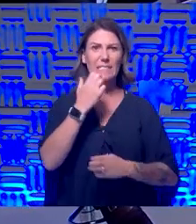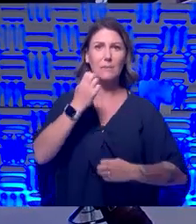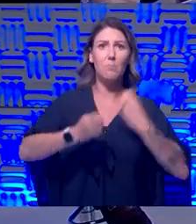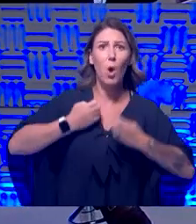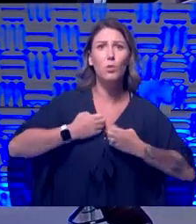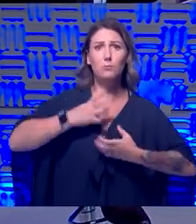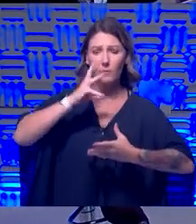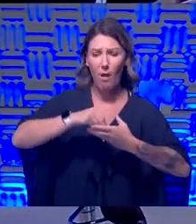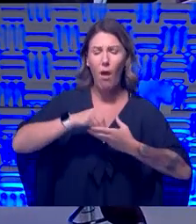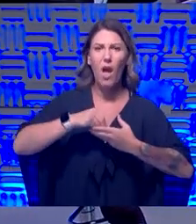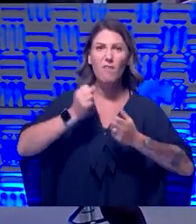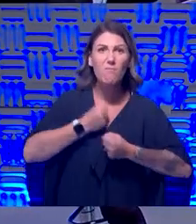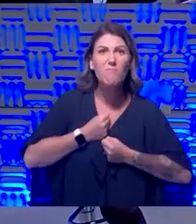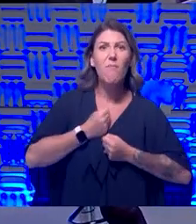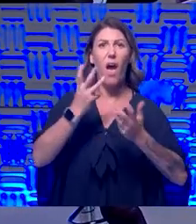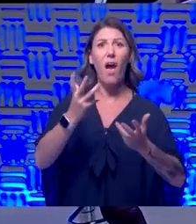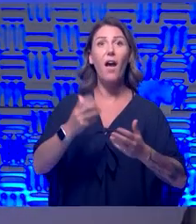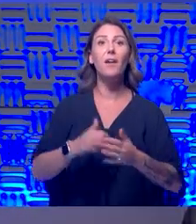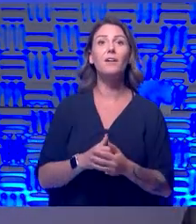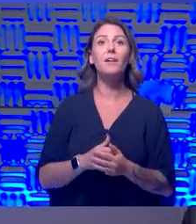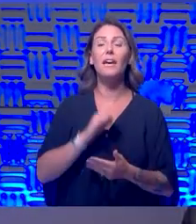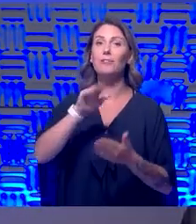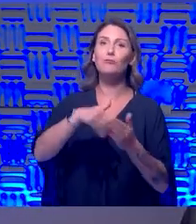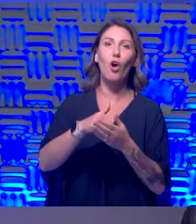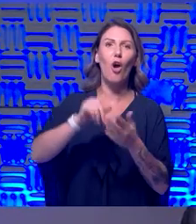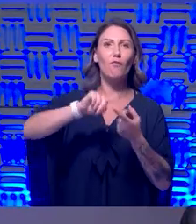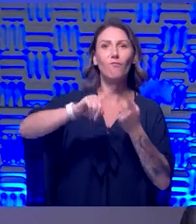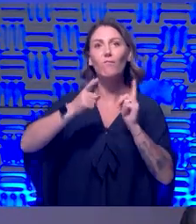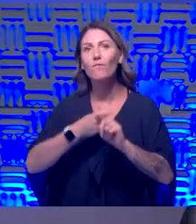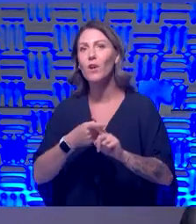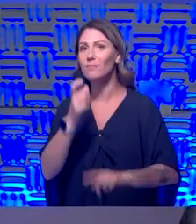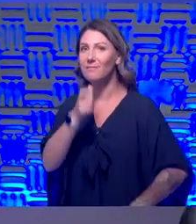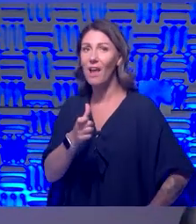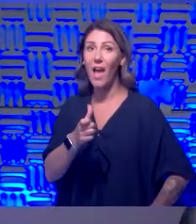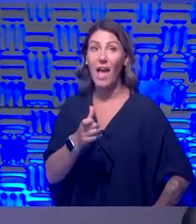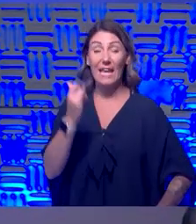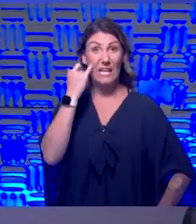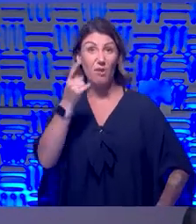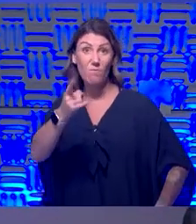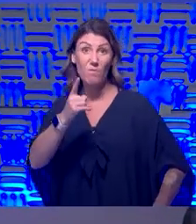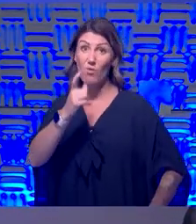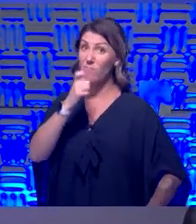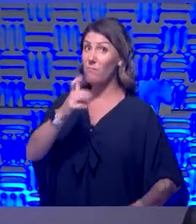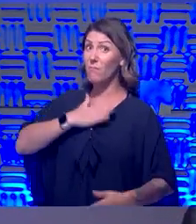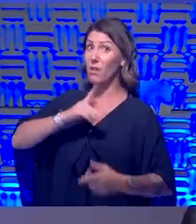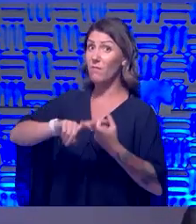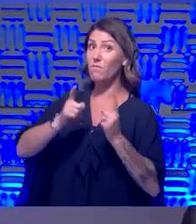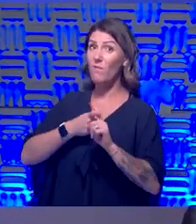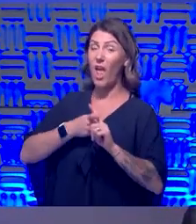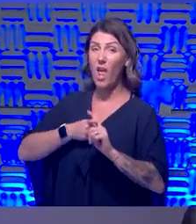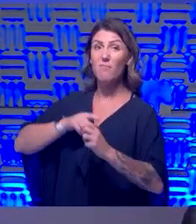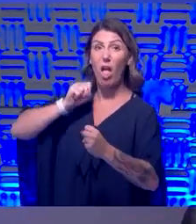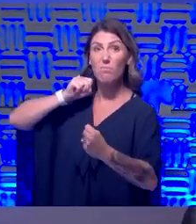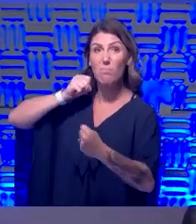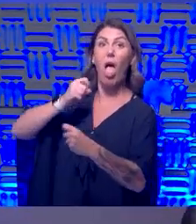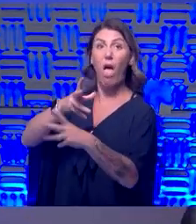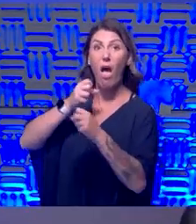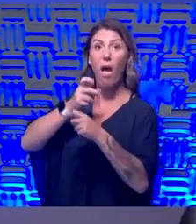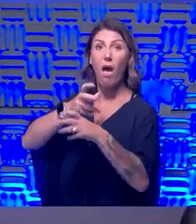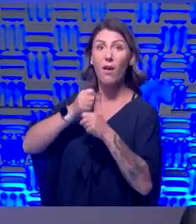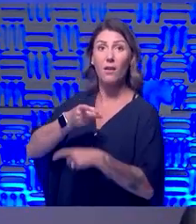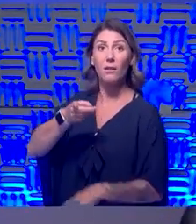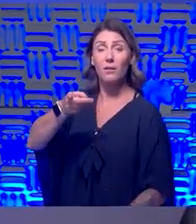Yeah. And so it's all friend or foe. And if you're a foe, I'm going at you. Yeah. it's bad because we